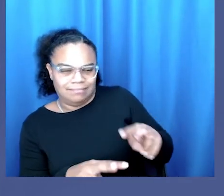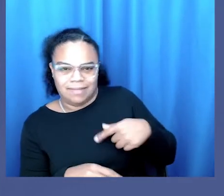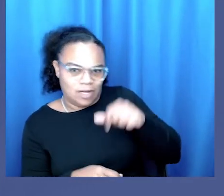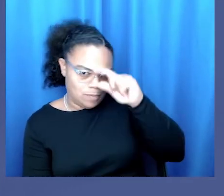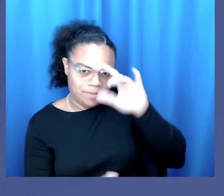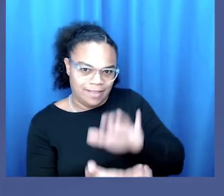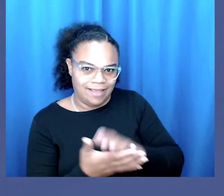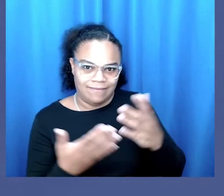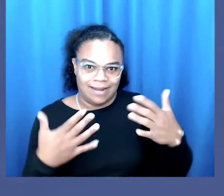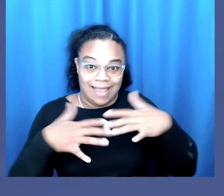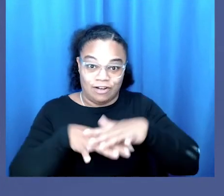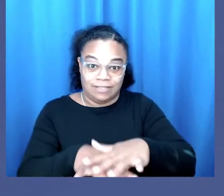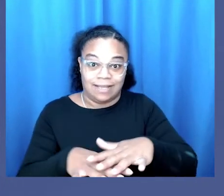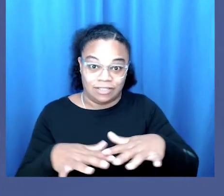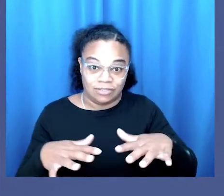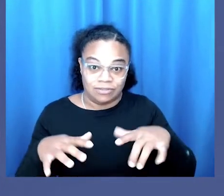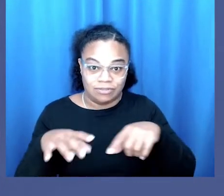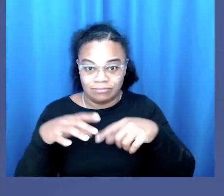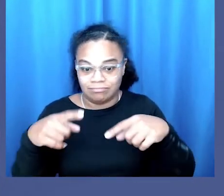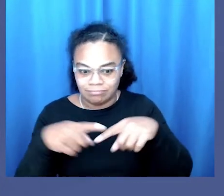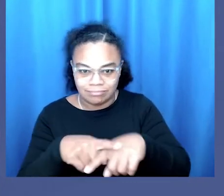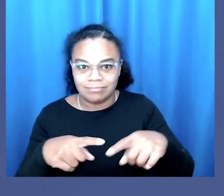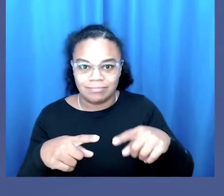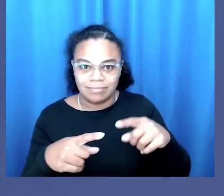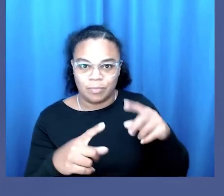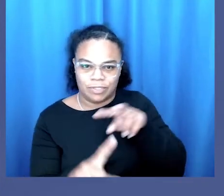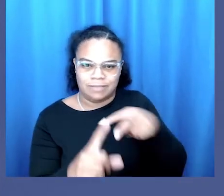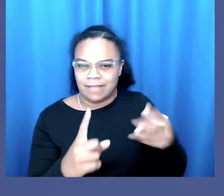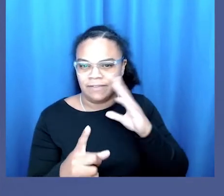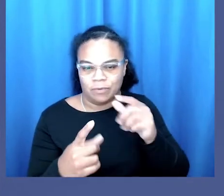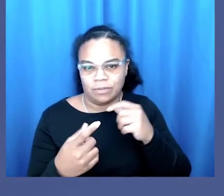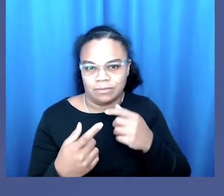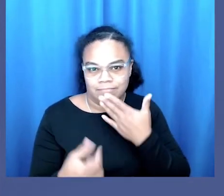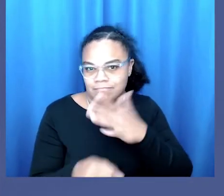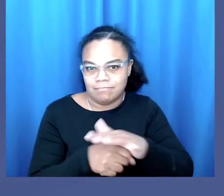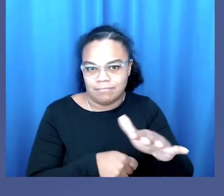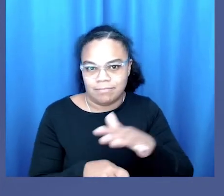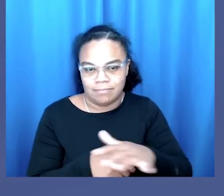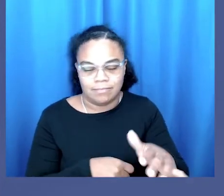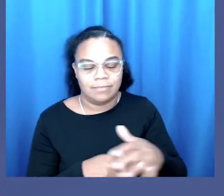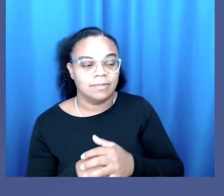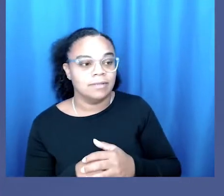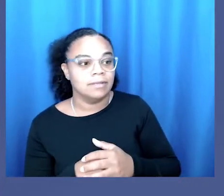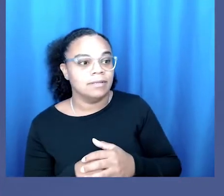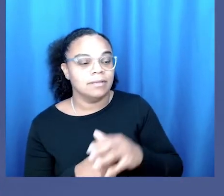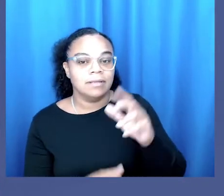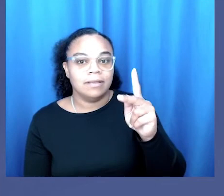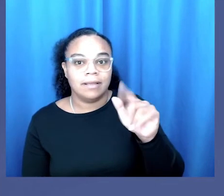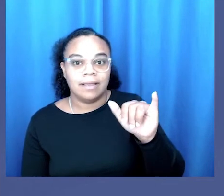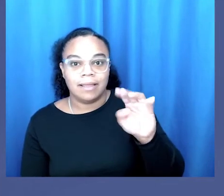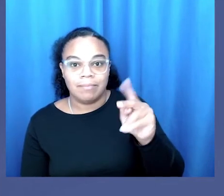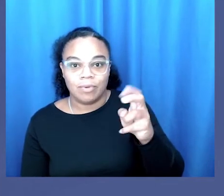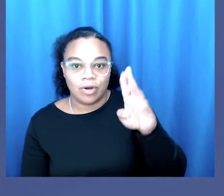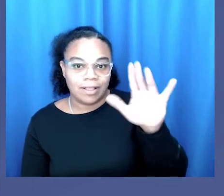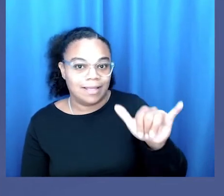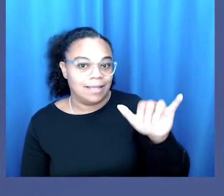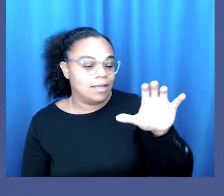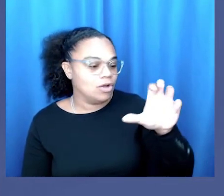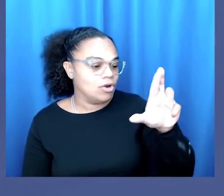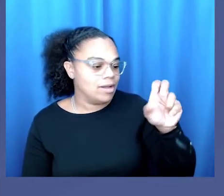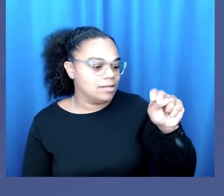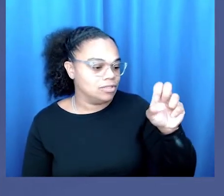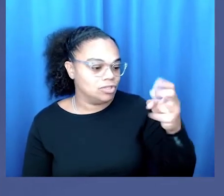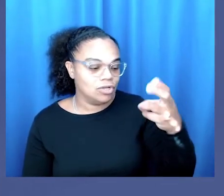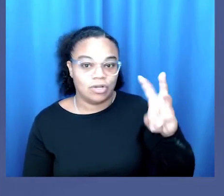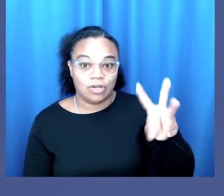don't believe an intersectional lens will do. Philosopher Tommy Curry formally introduced a reading of Kimberly Crenshaw's rendition